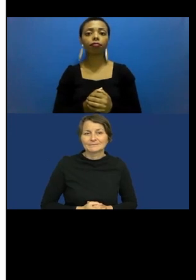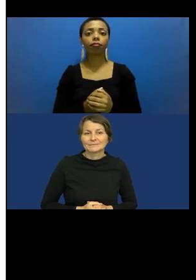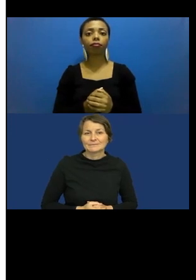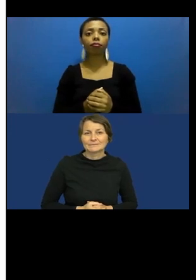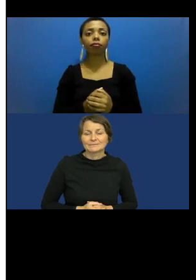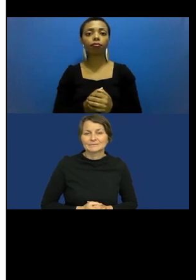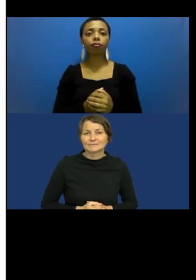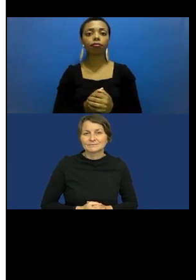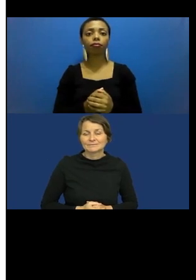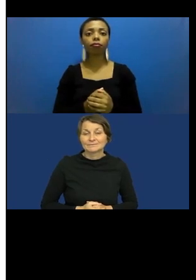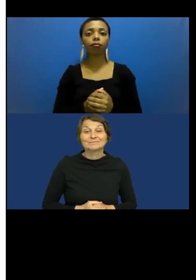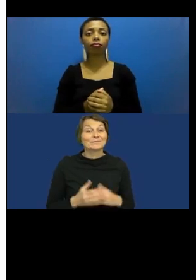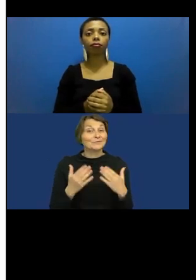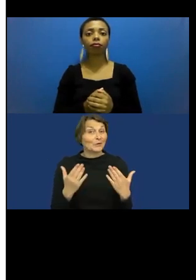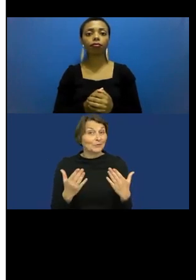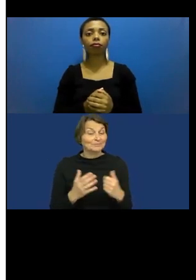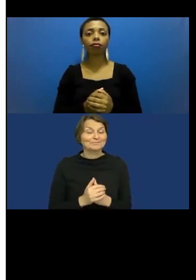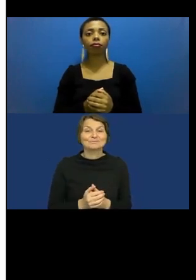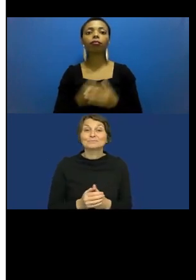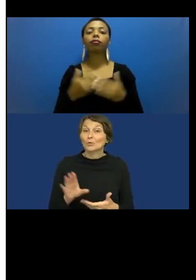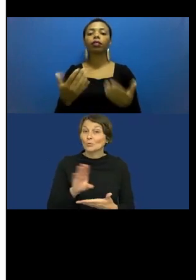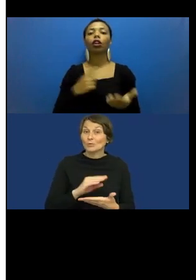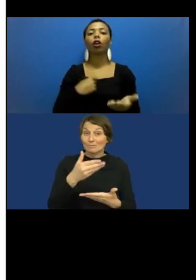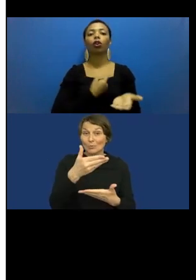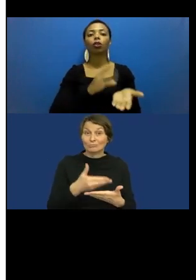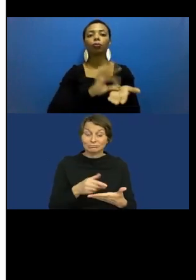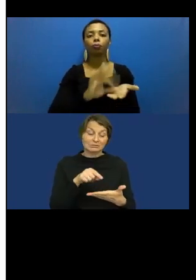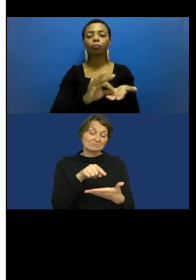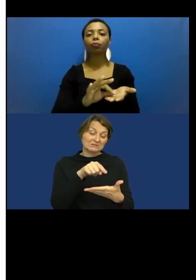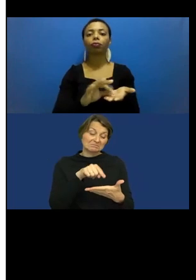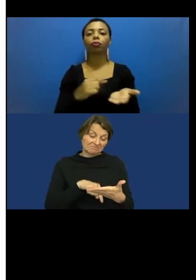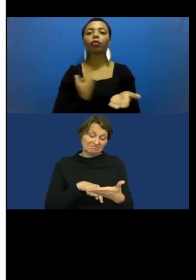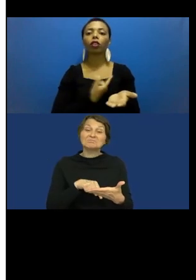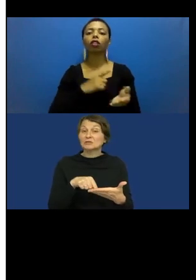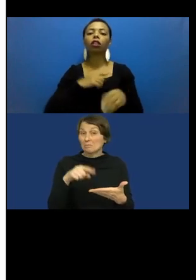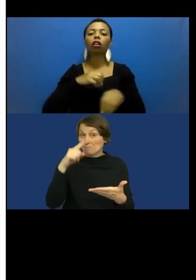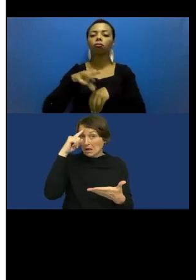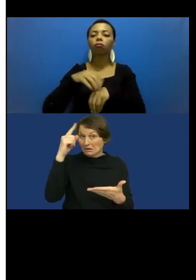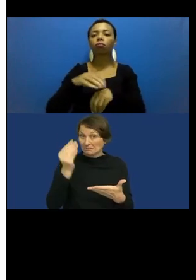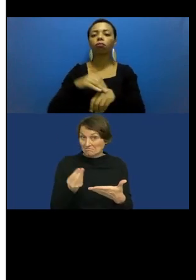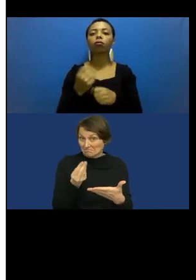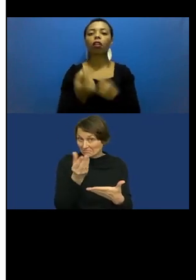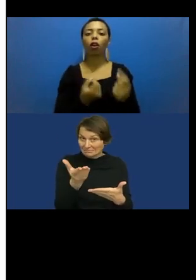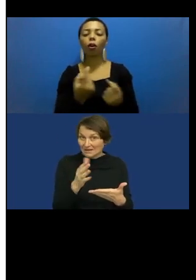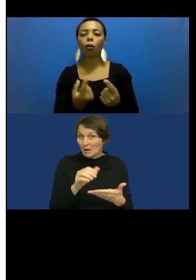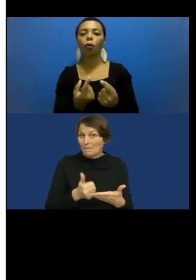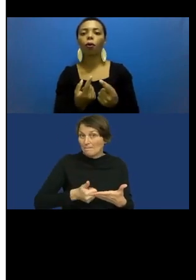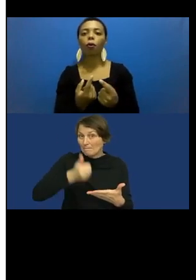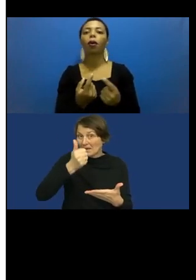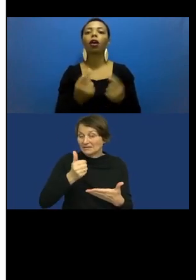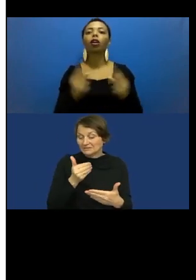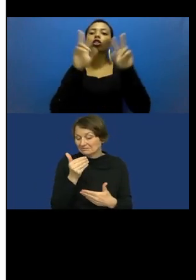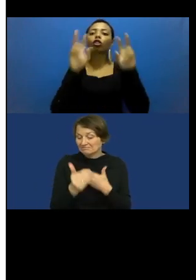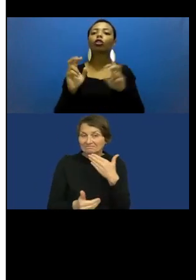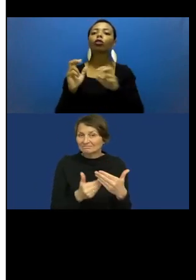So in the report we give some recommendations for the development of